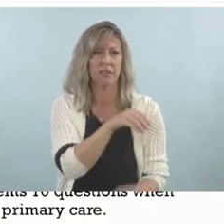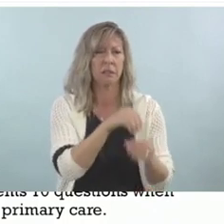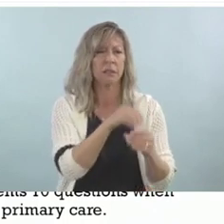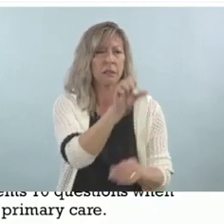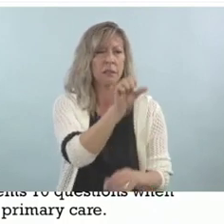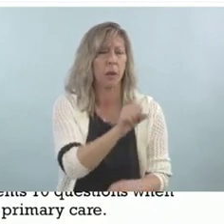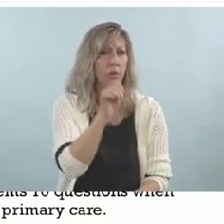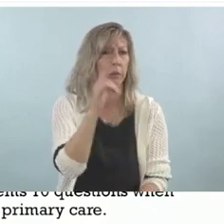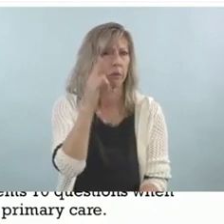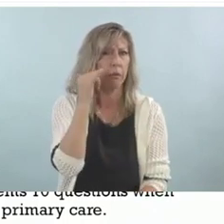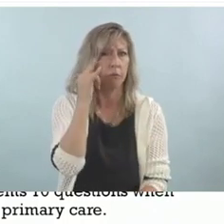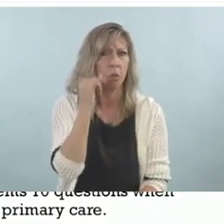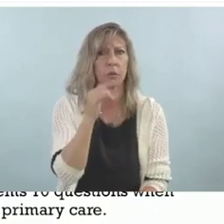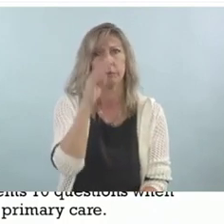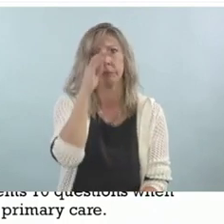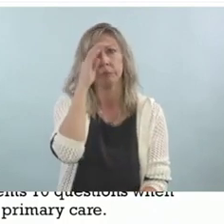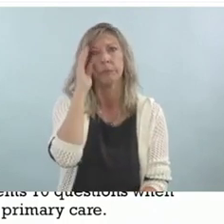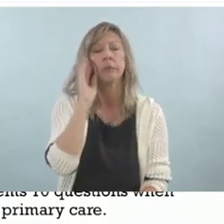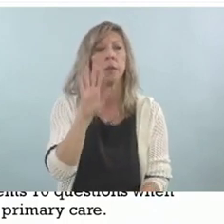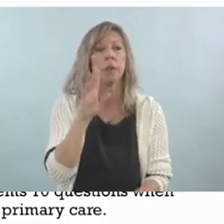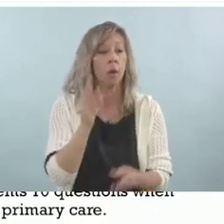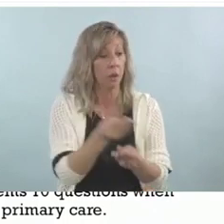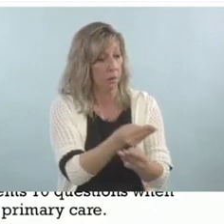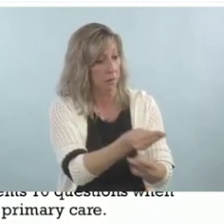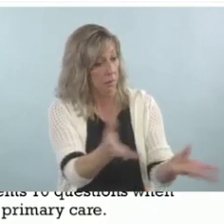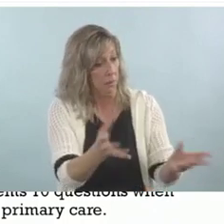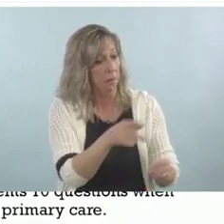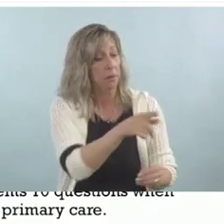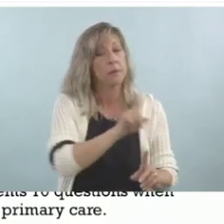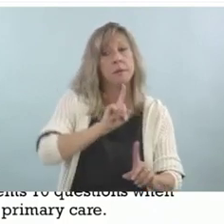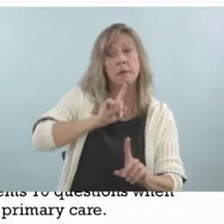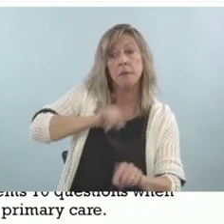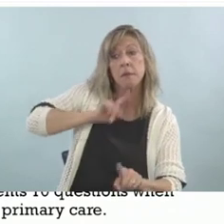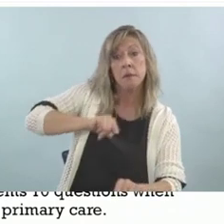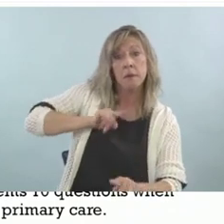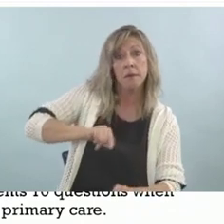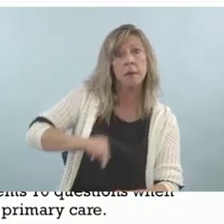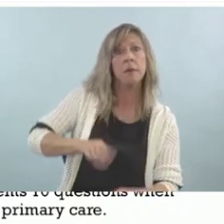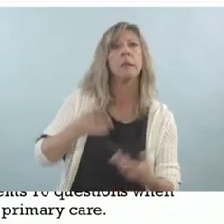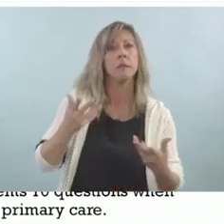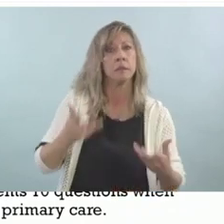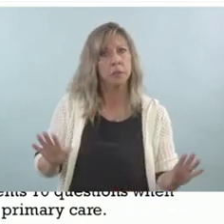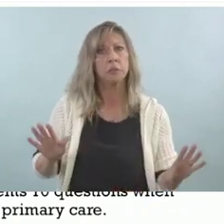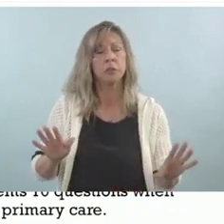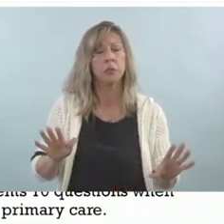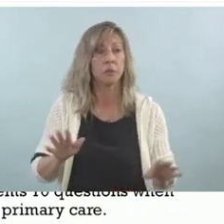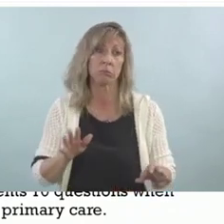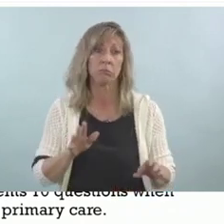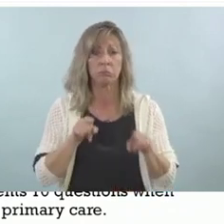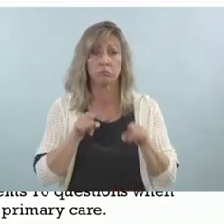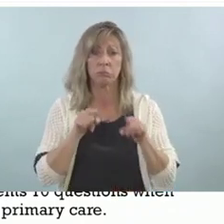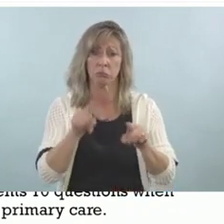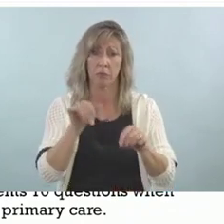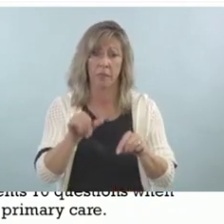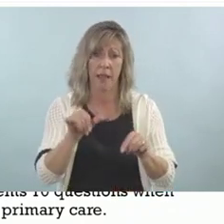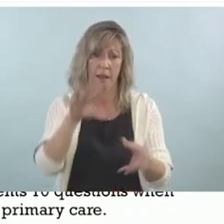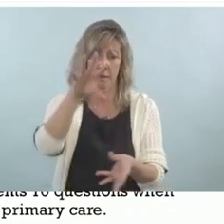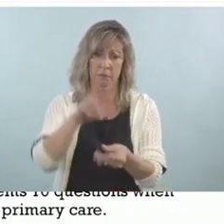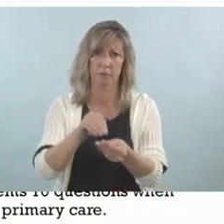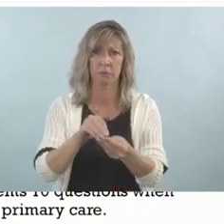During this time period, over 17,000 different individuals responded to the study.